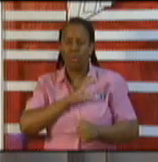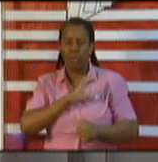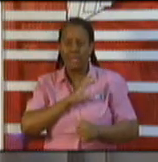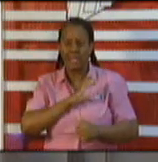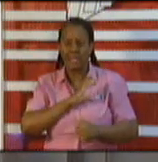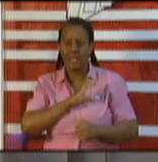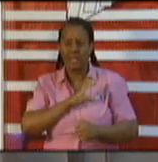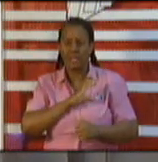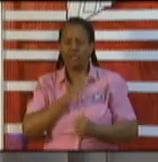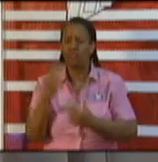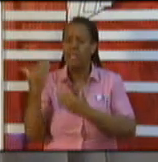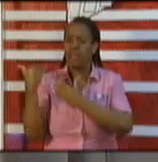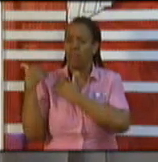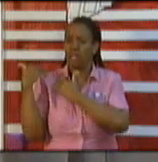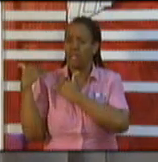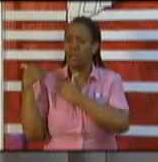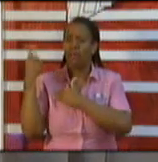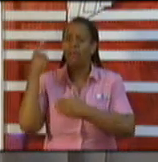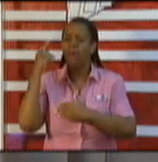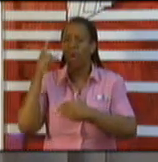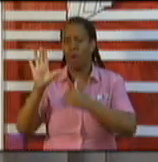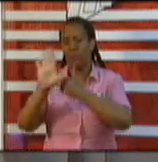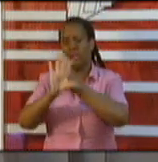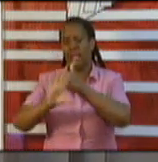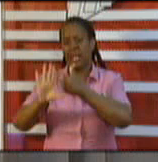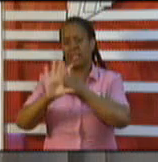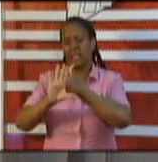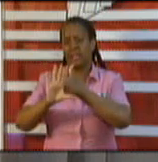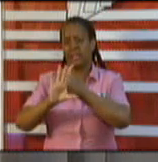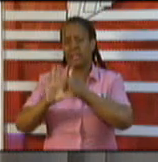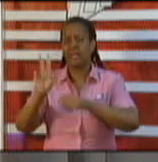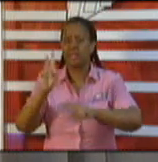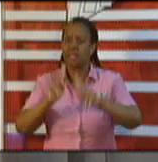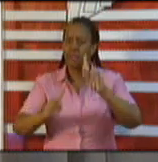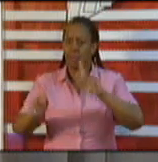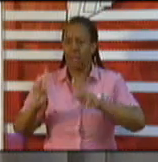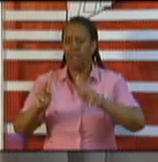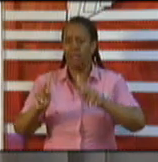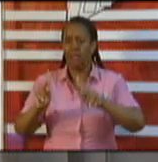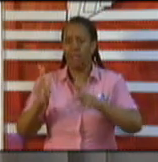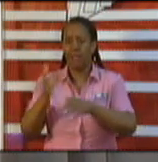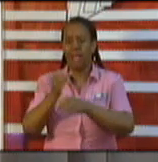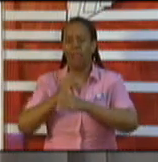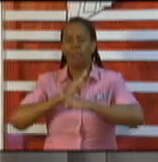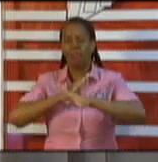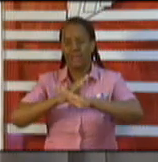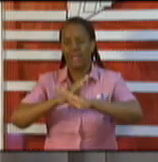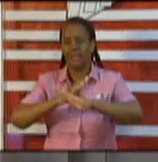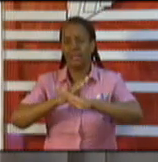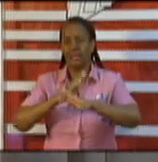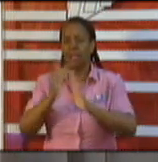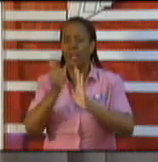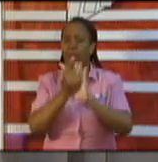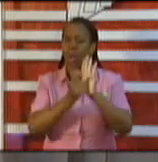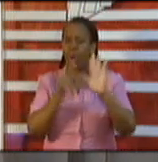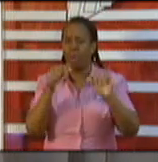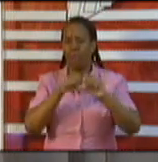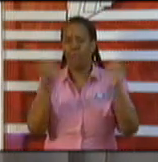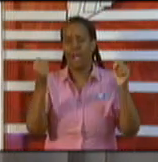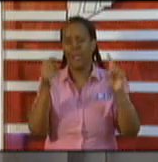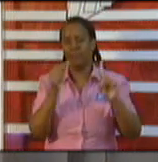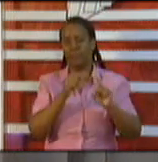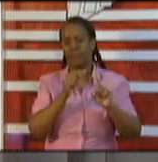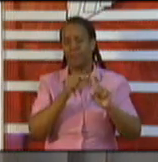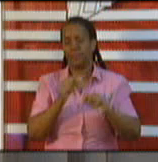duty, to protect and to protect persons and to prevent the breaking of the law. I